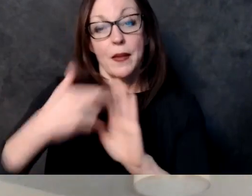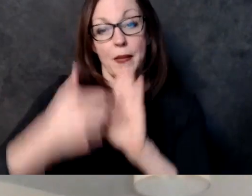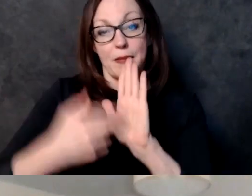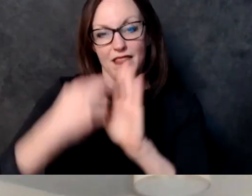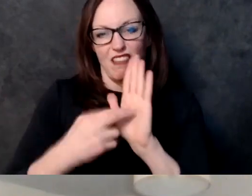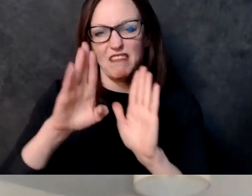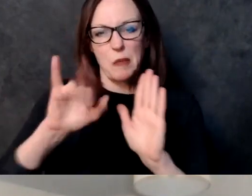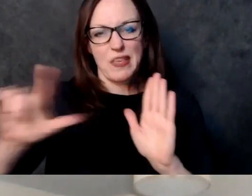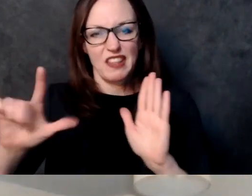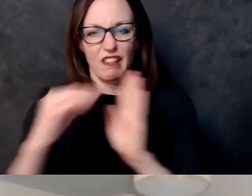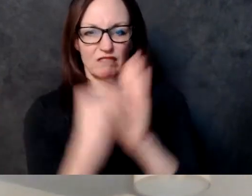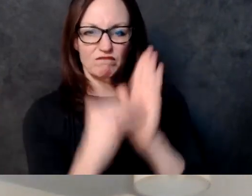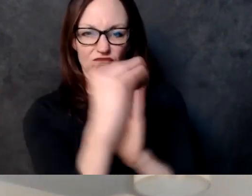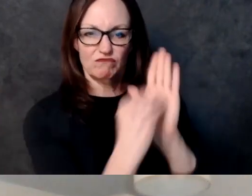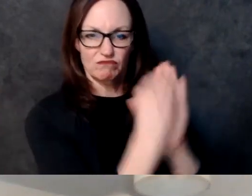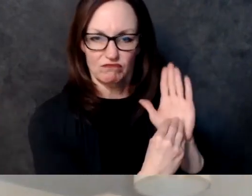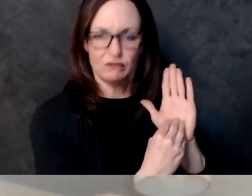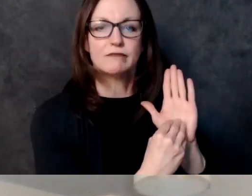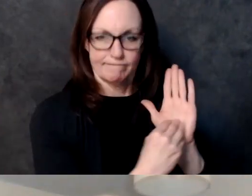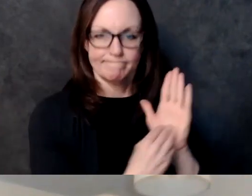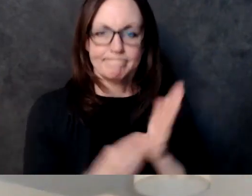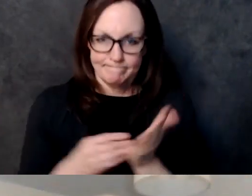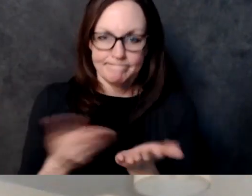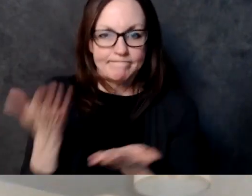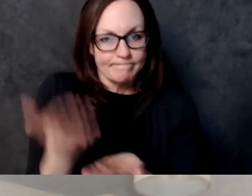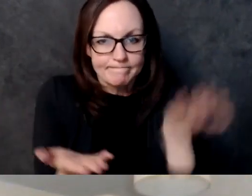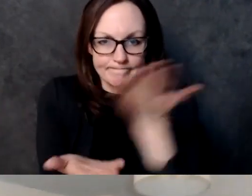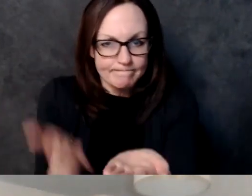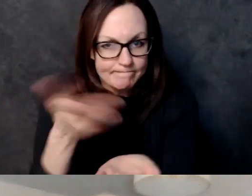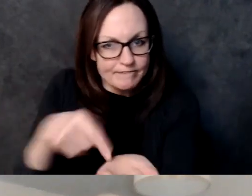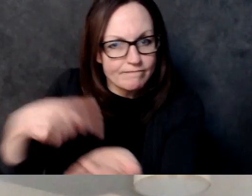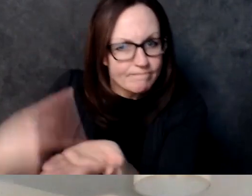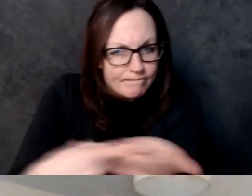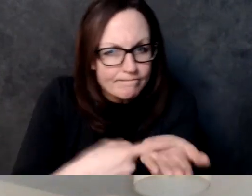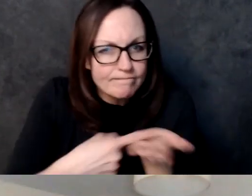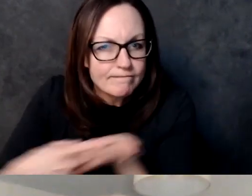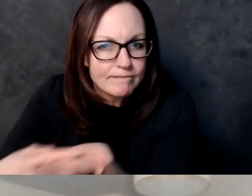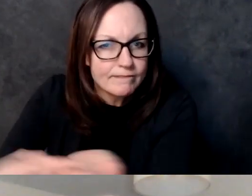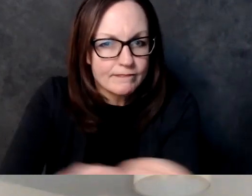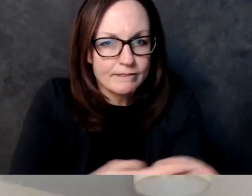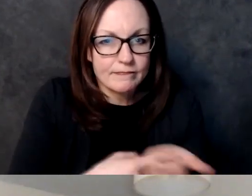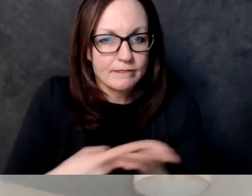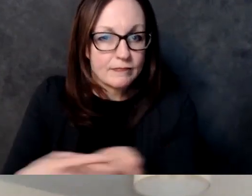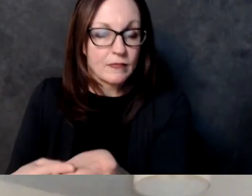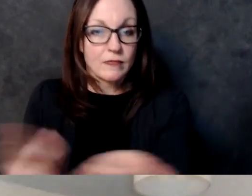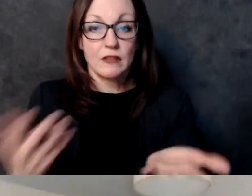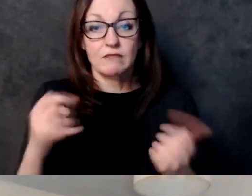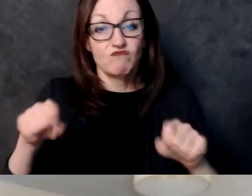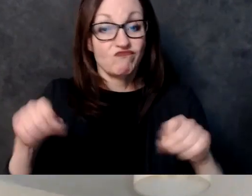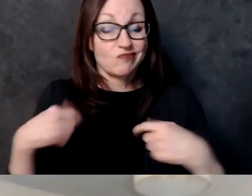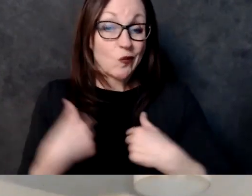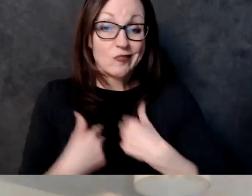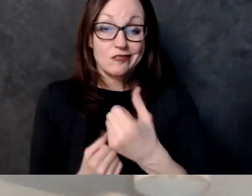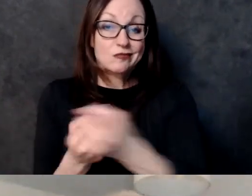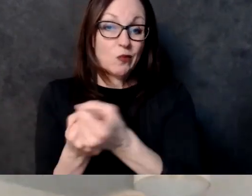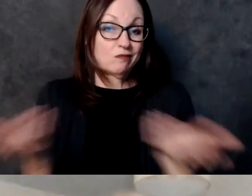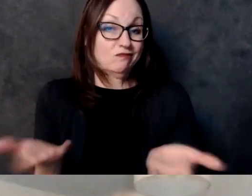yeah i'm i have co-authored every bill that's come around um on both medical and recreational it makes